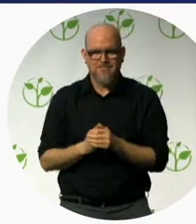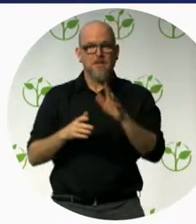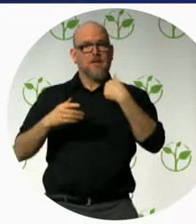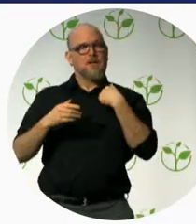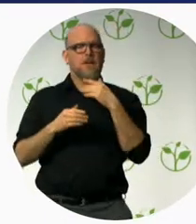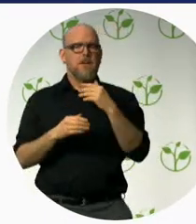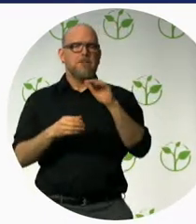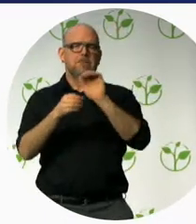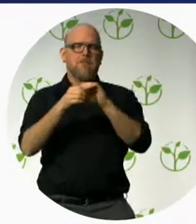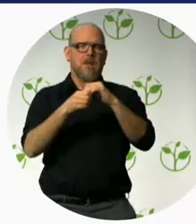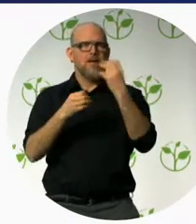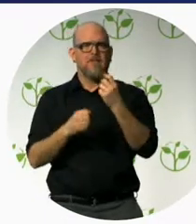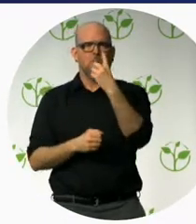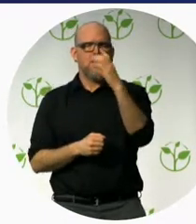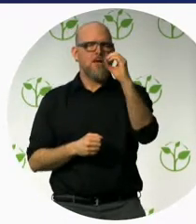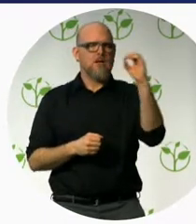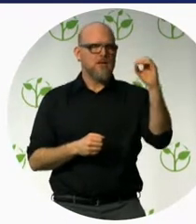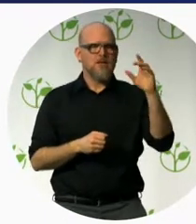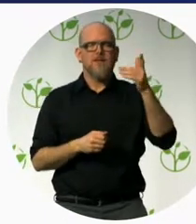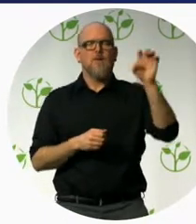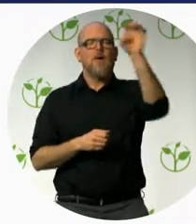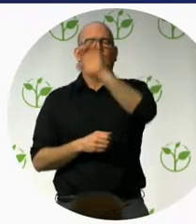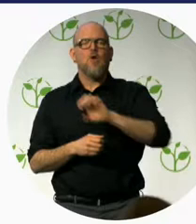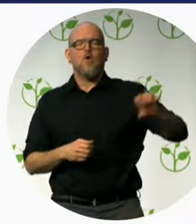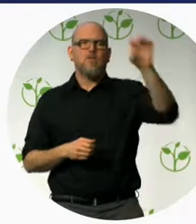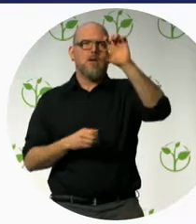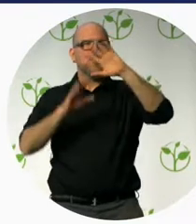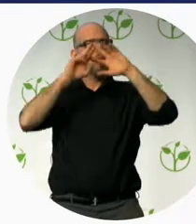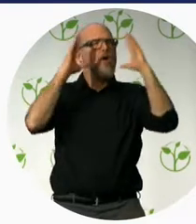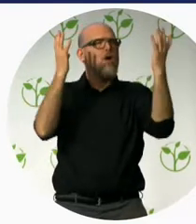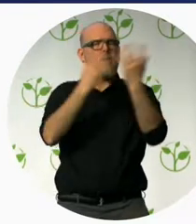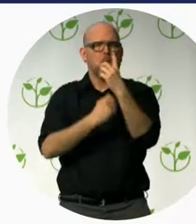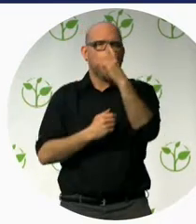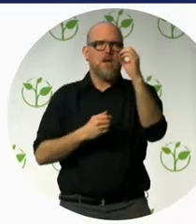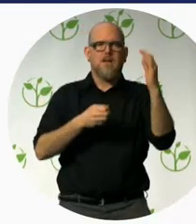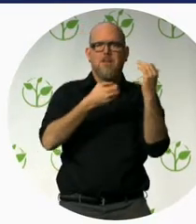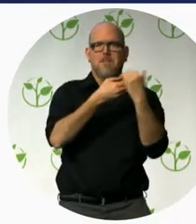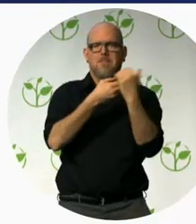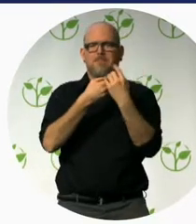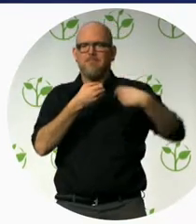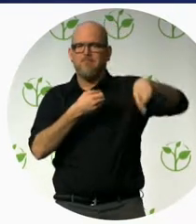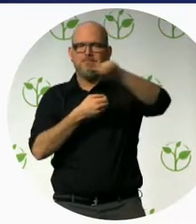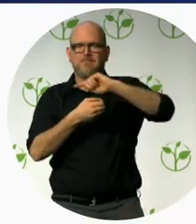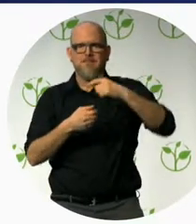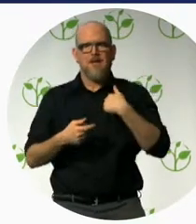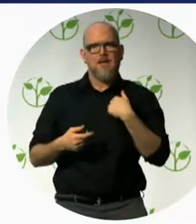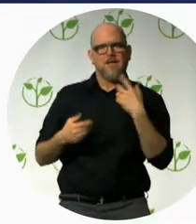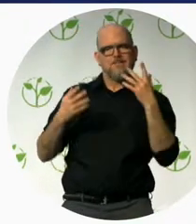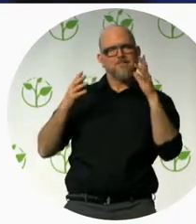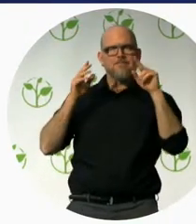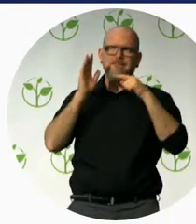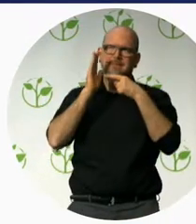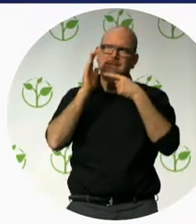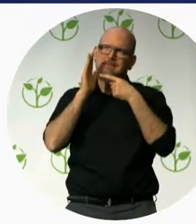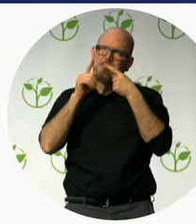world, which is trying to create a bridge between the tourism sector on one